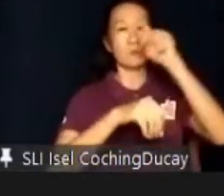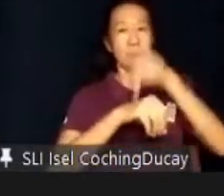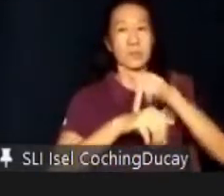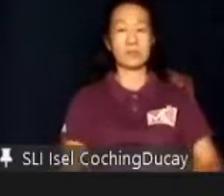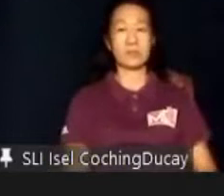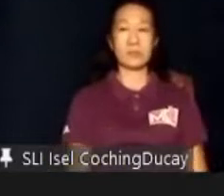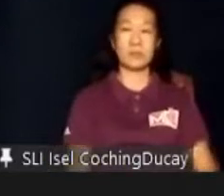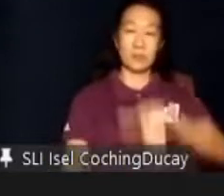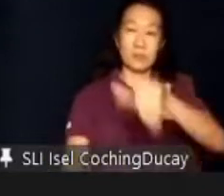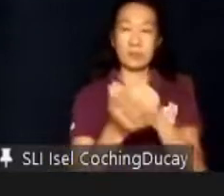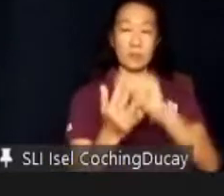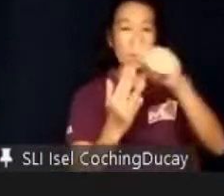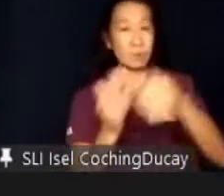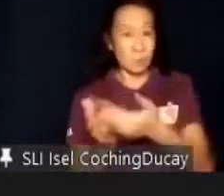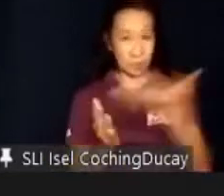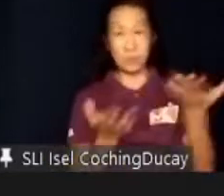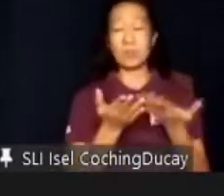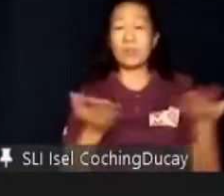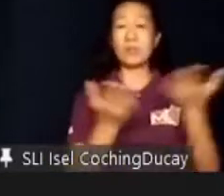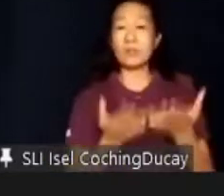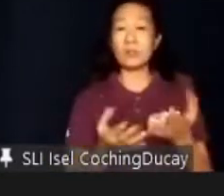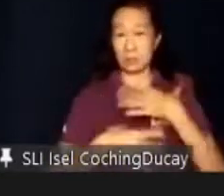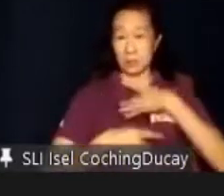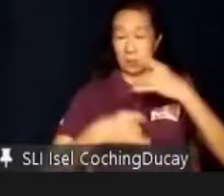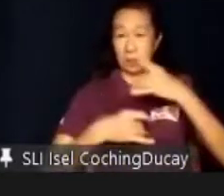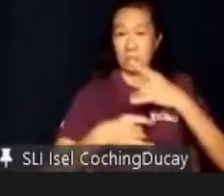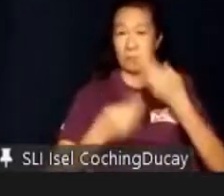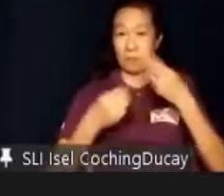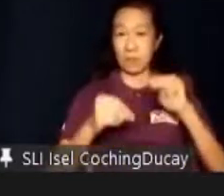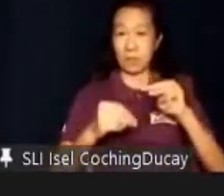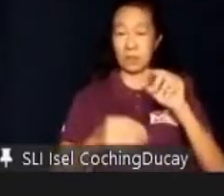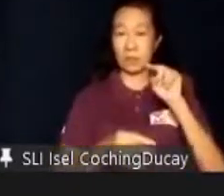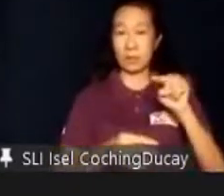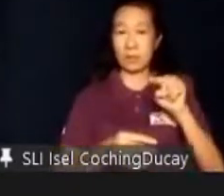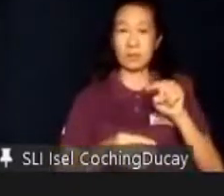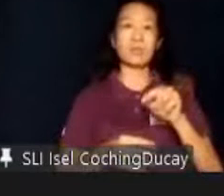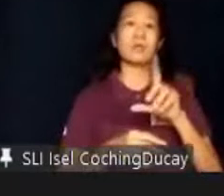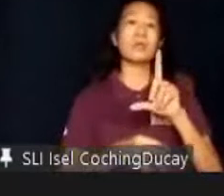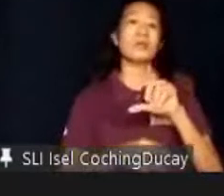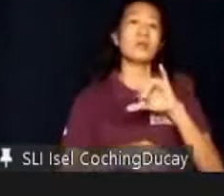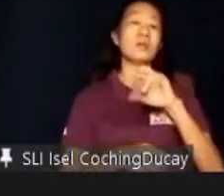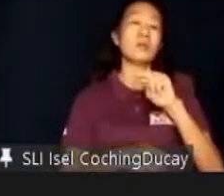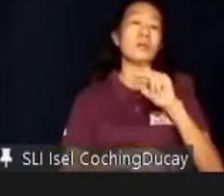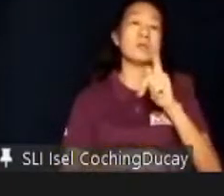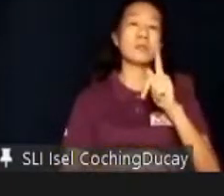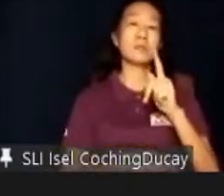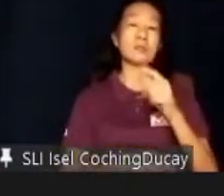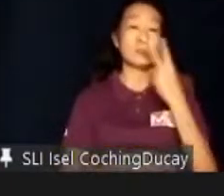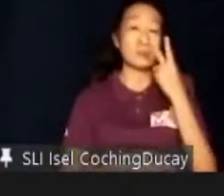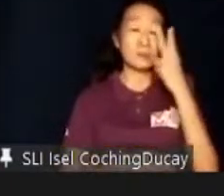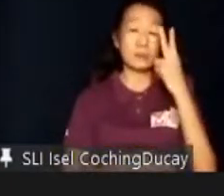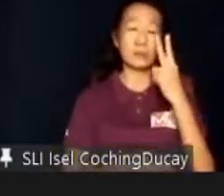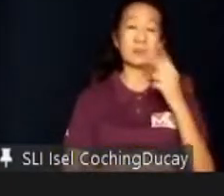Those among you here who are interested may click the link seen on the screen